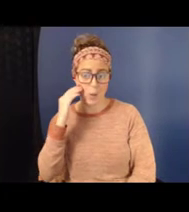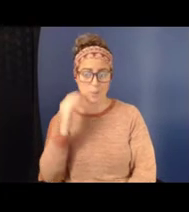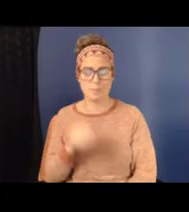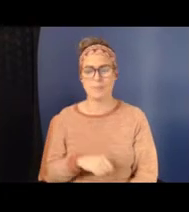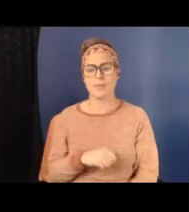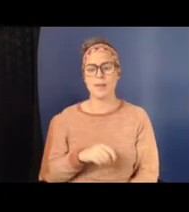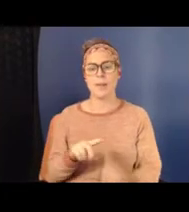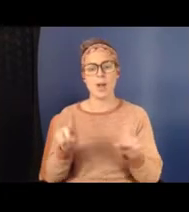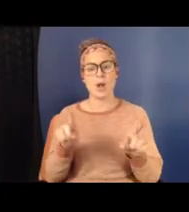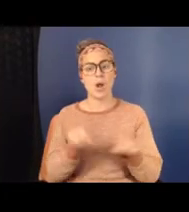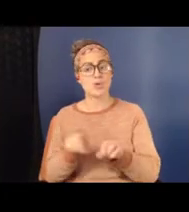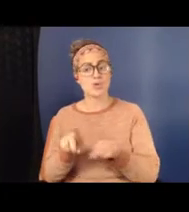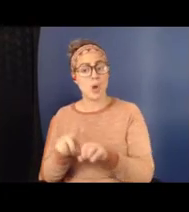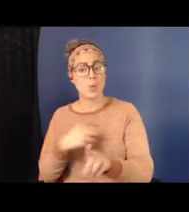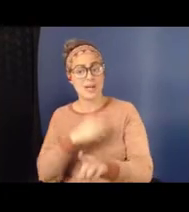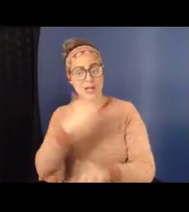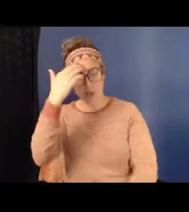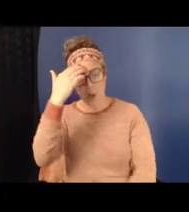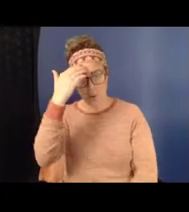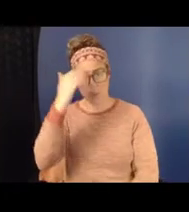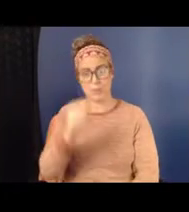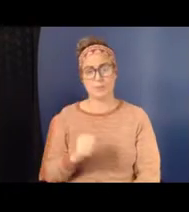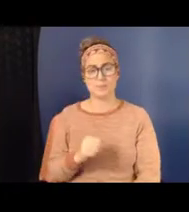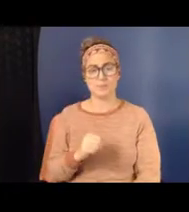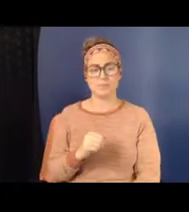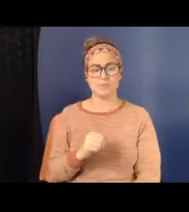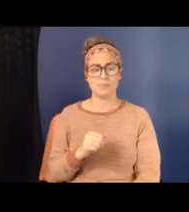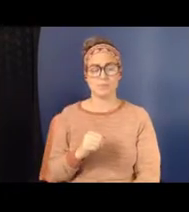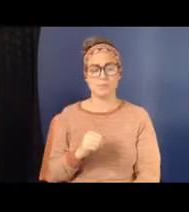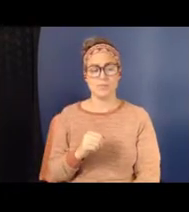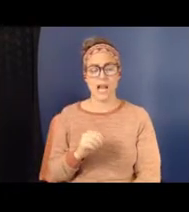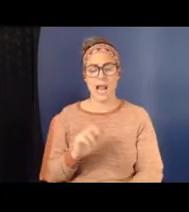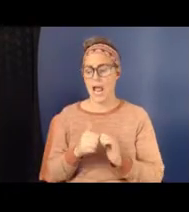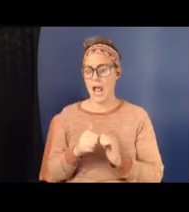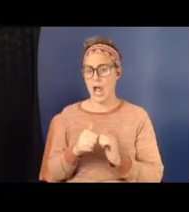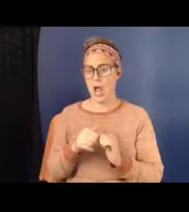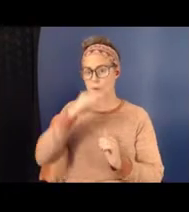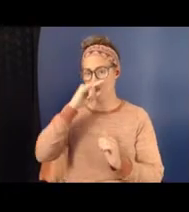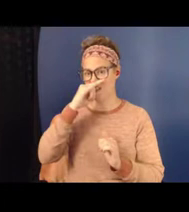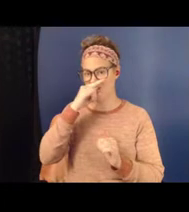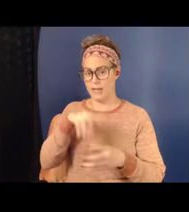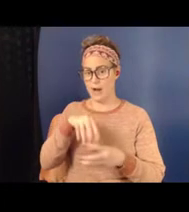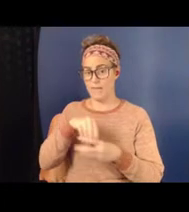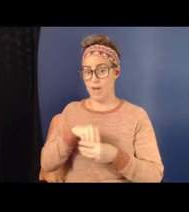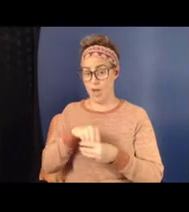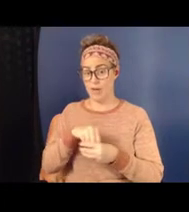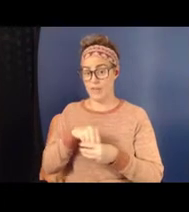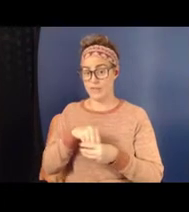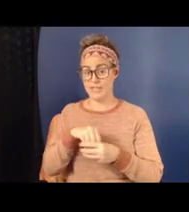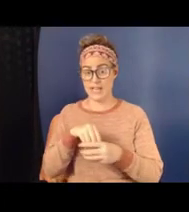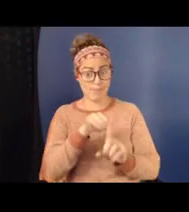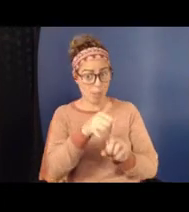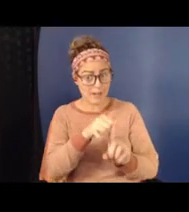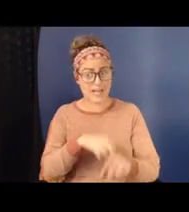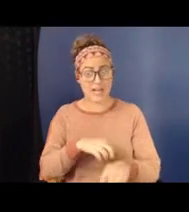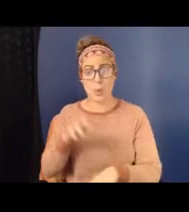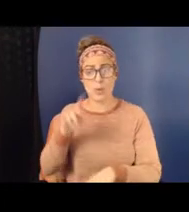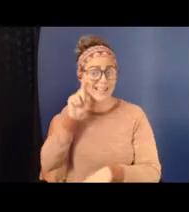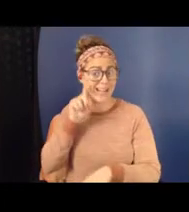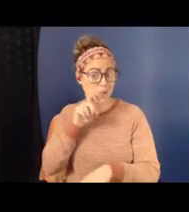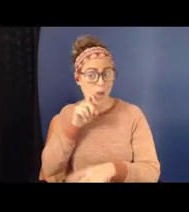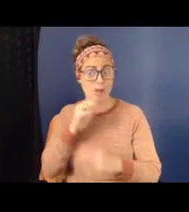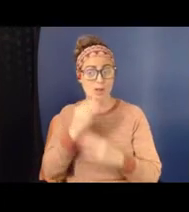that the ways in which kids get involved in bullying and get involved in sexual harassment really